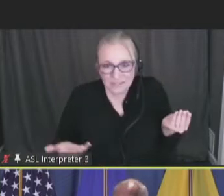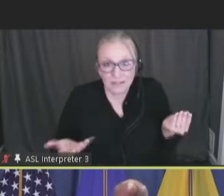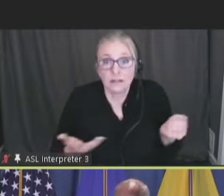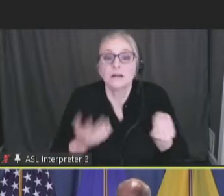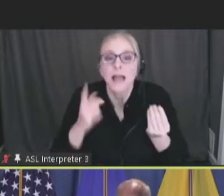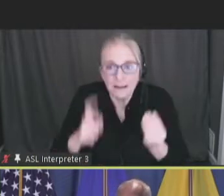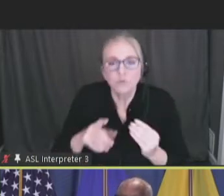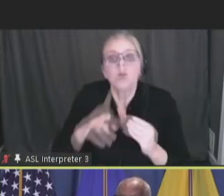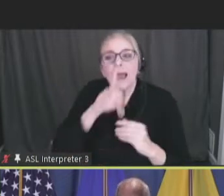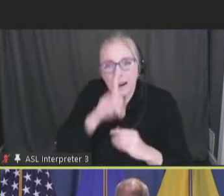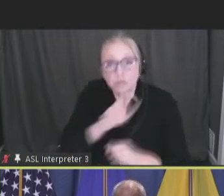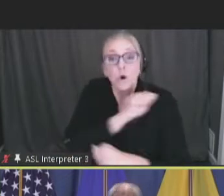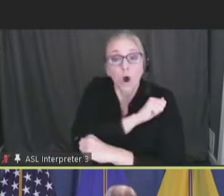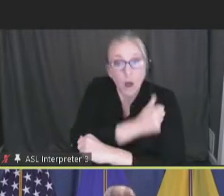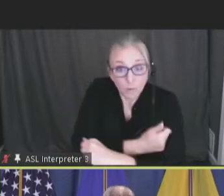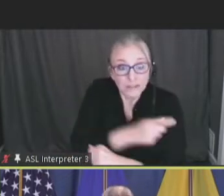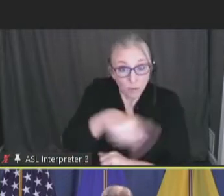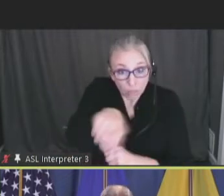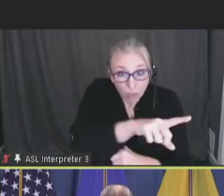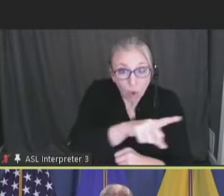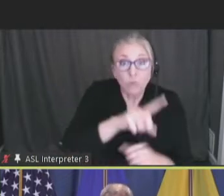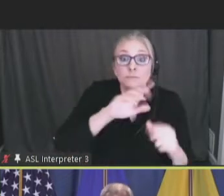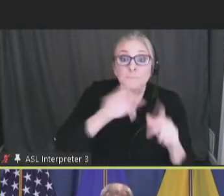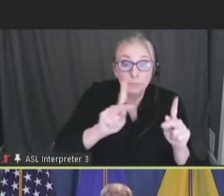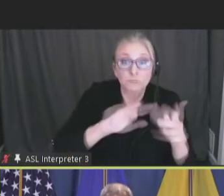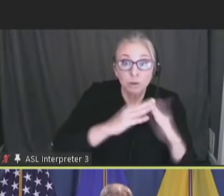actually authorize and provide those services.